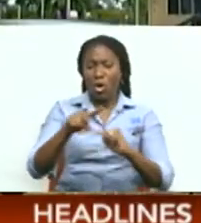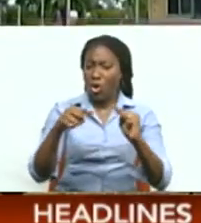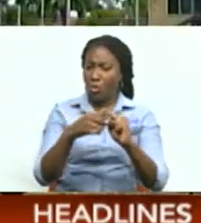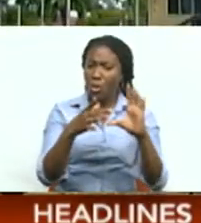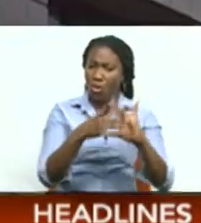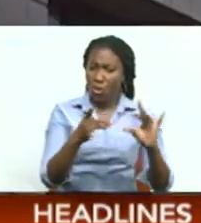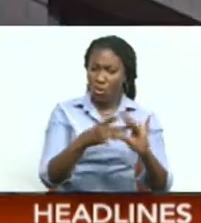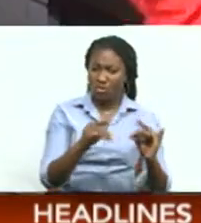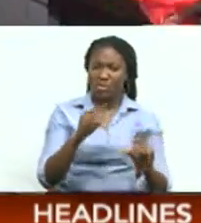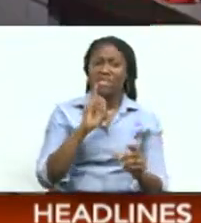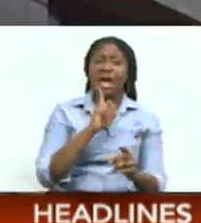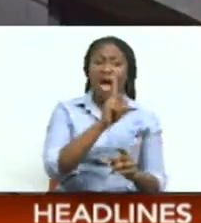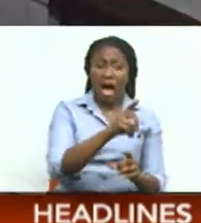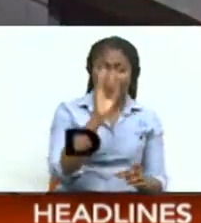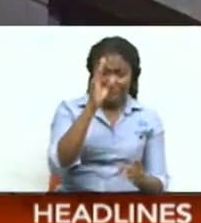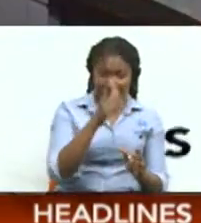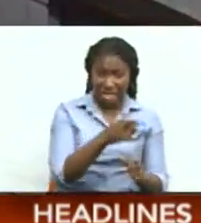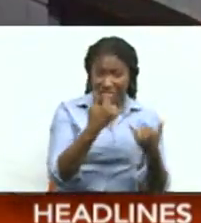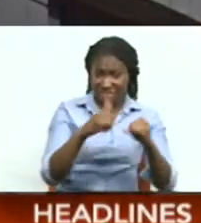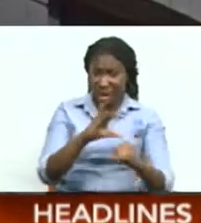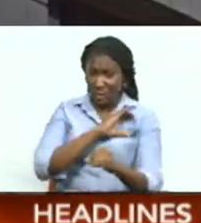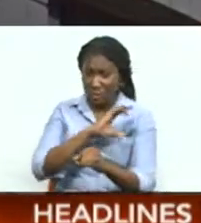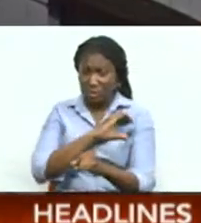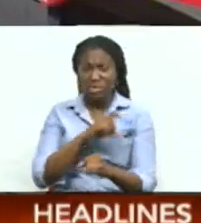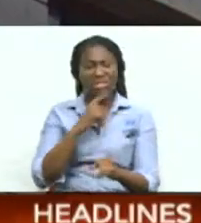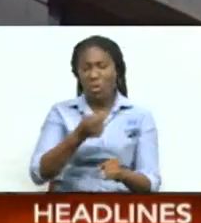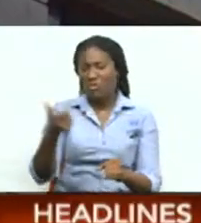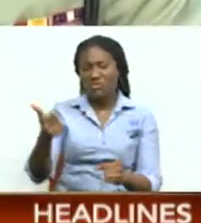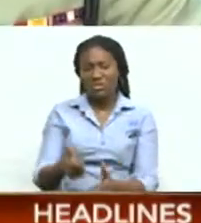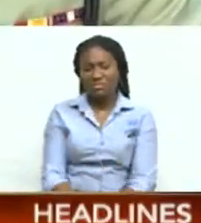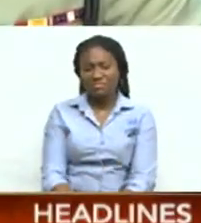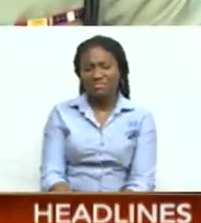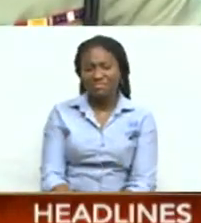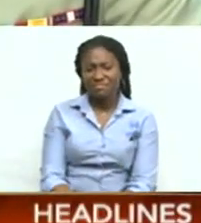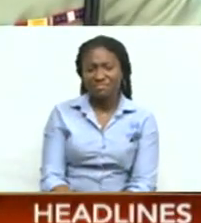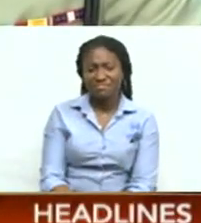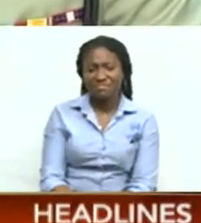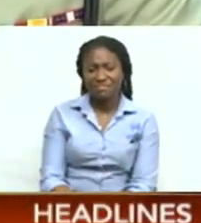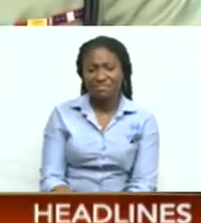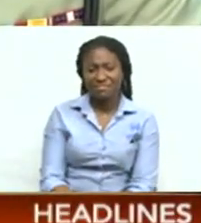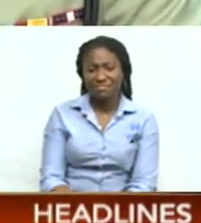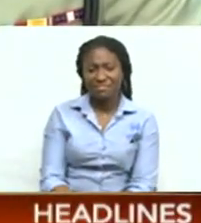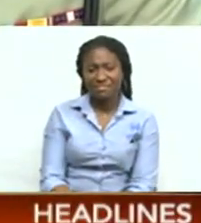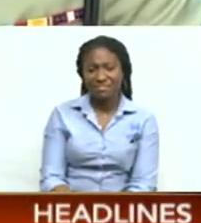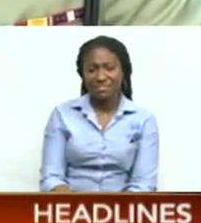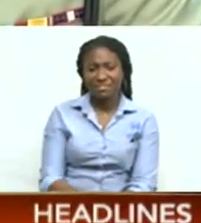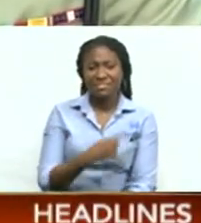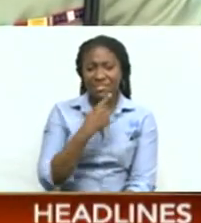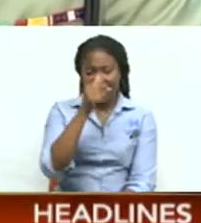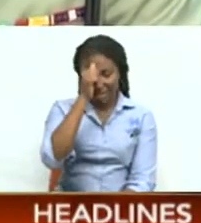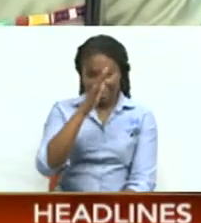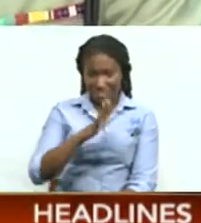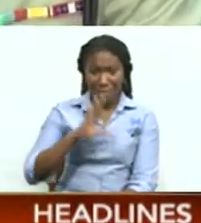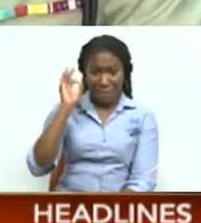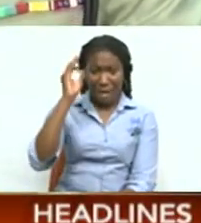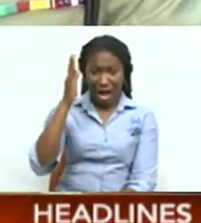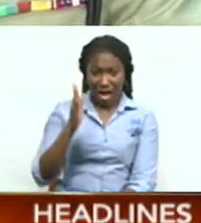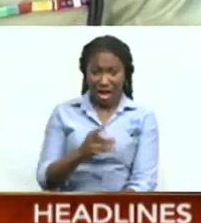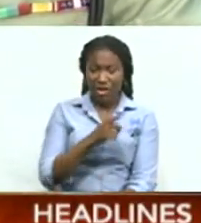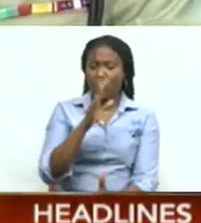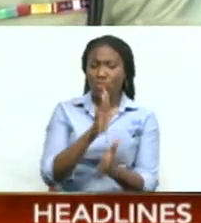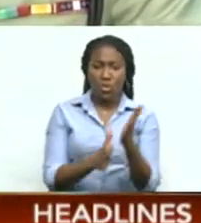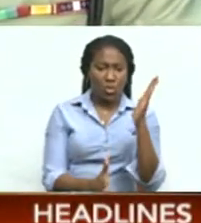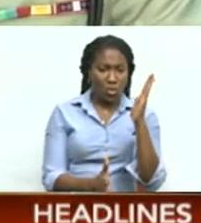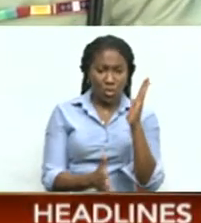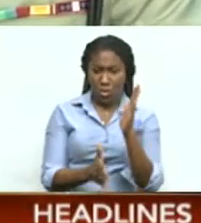status as a police officer, the top cop said he was removed. Mr. Brown is no longer a